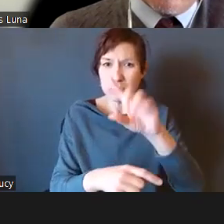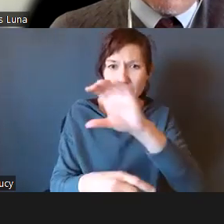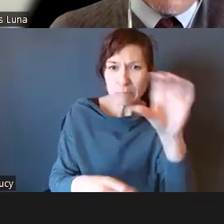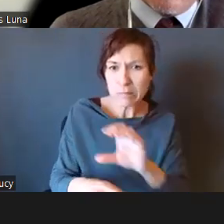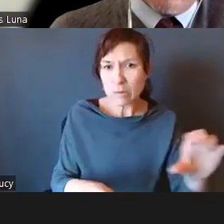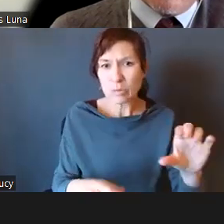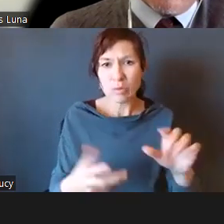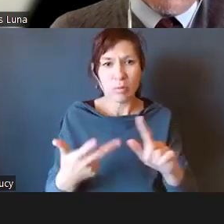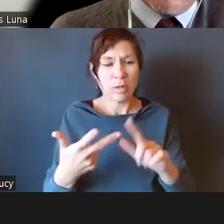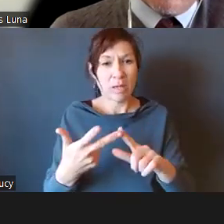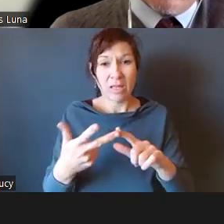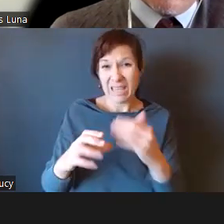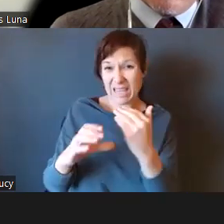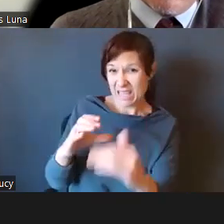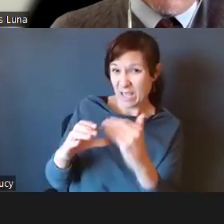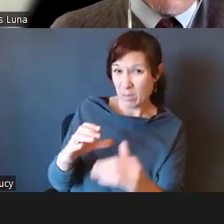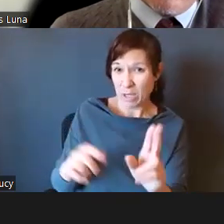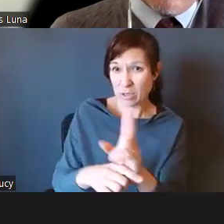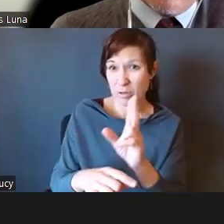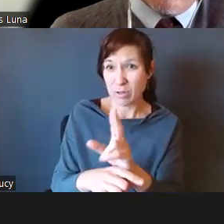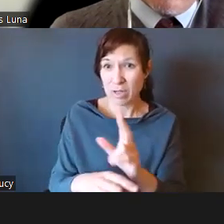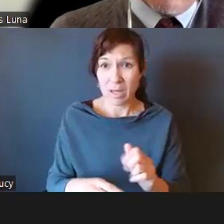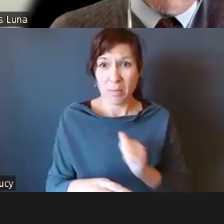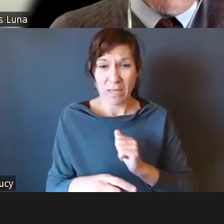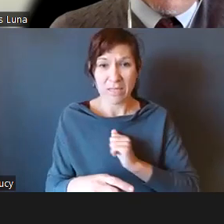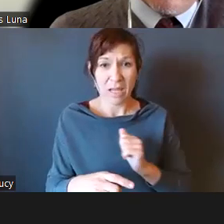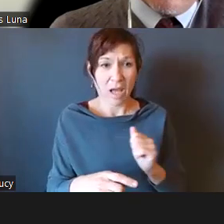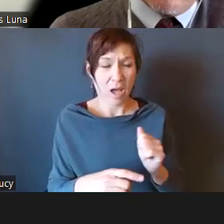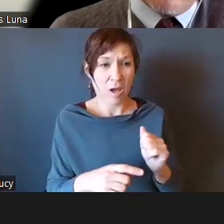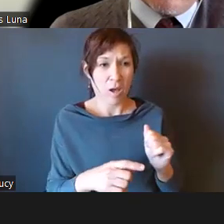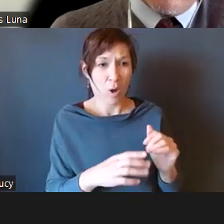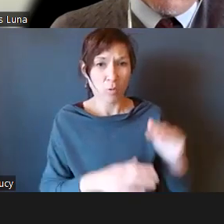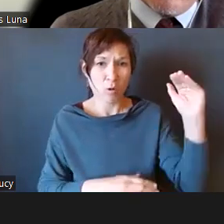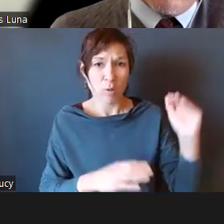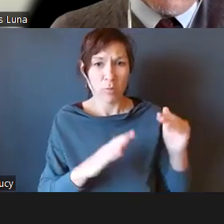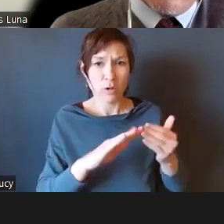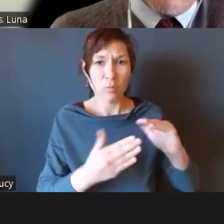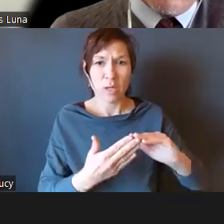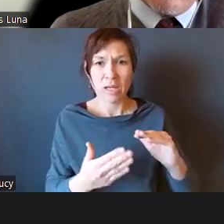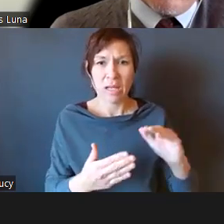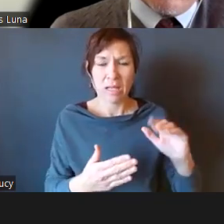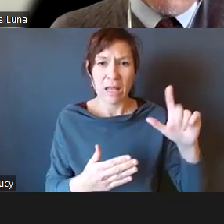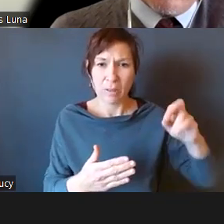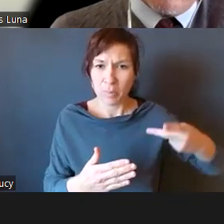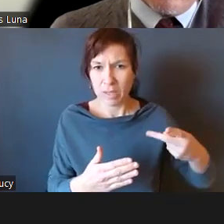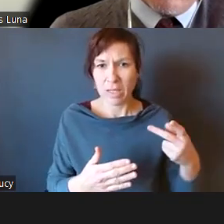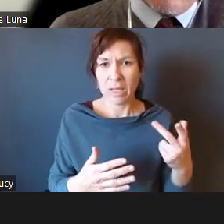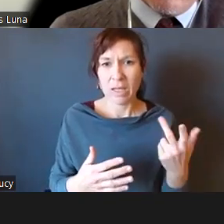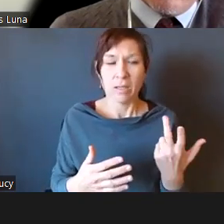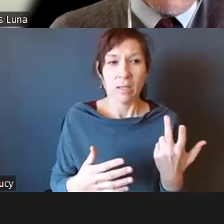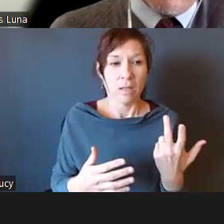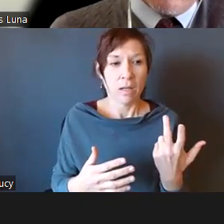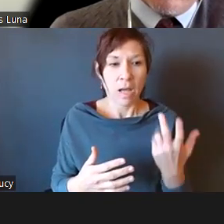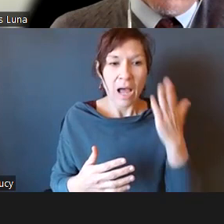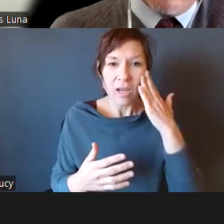You know, coming from a limited English speaking community, I just know how difficult it is for people to